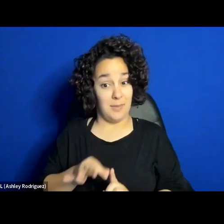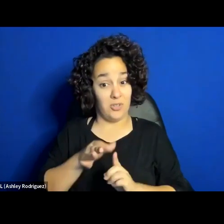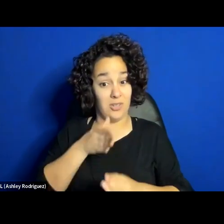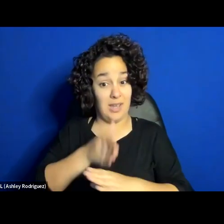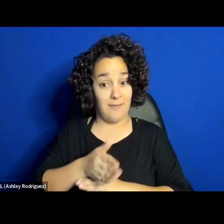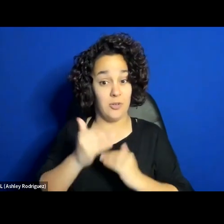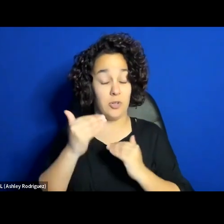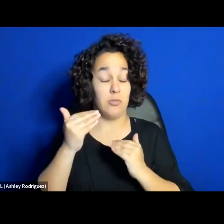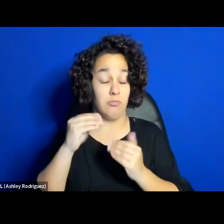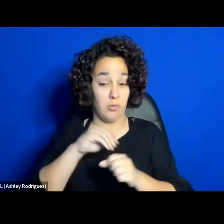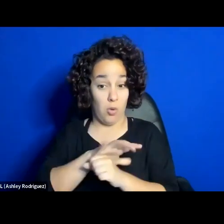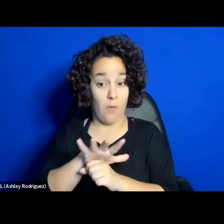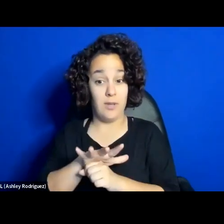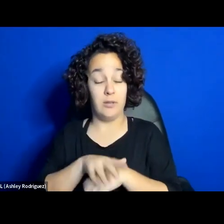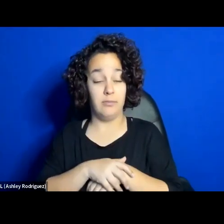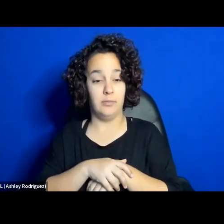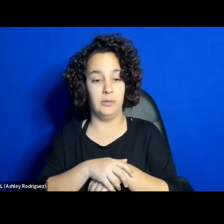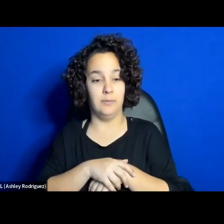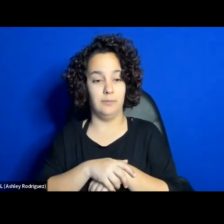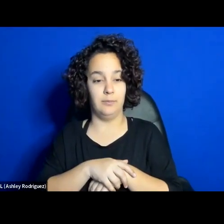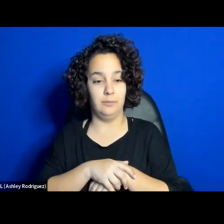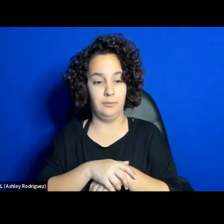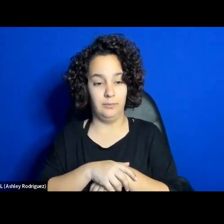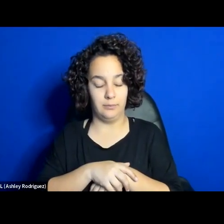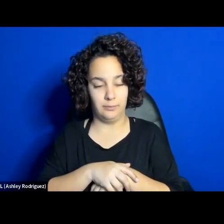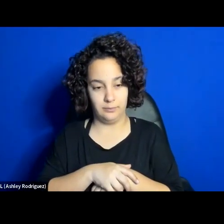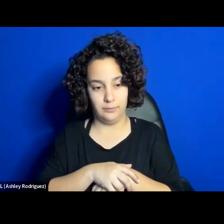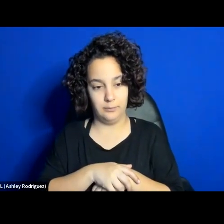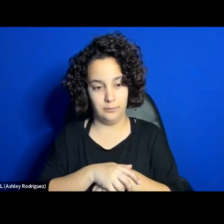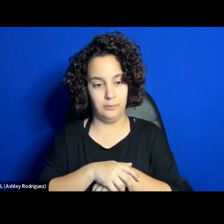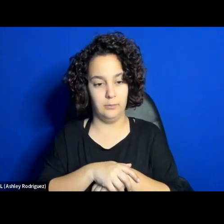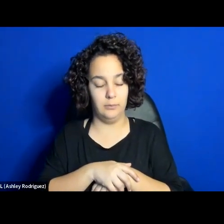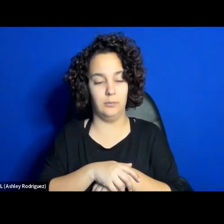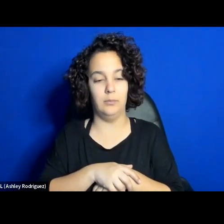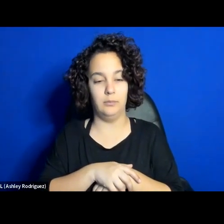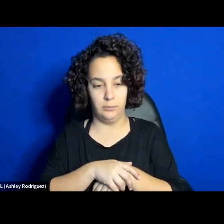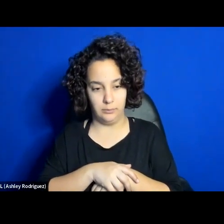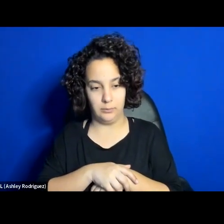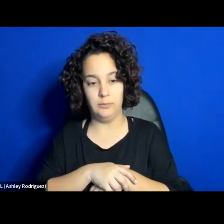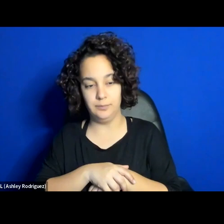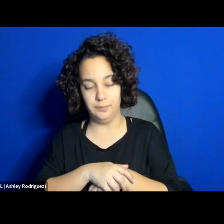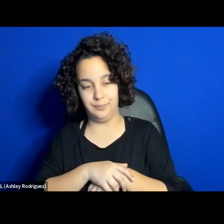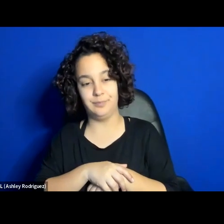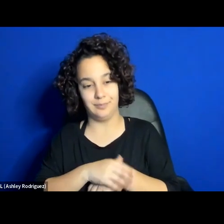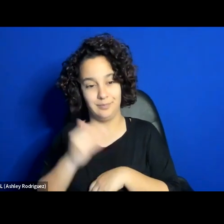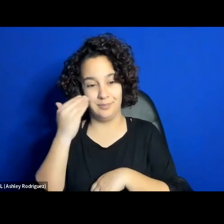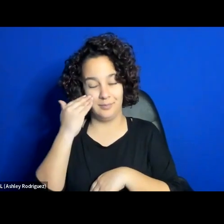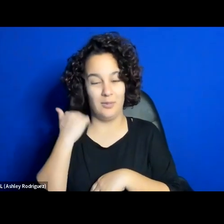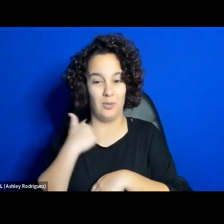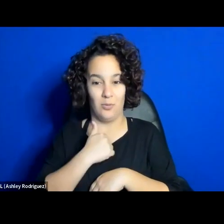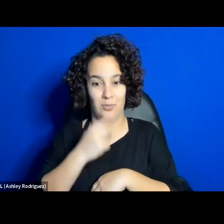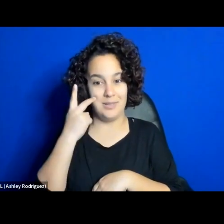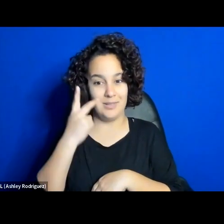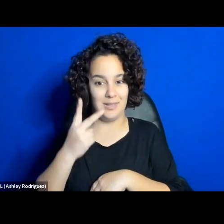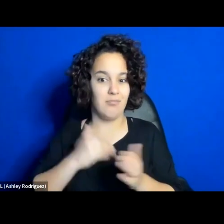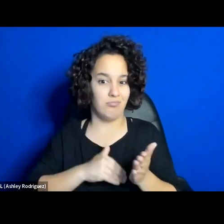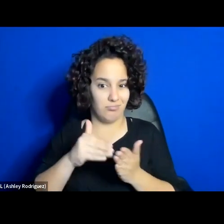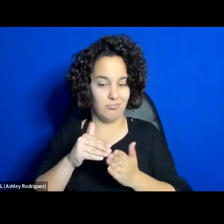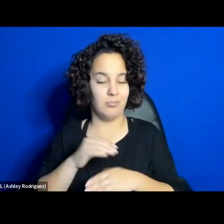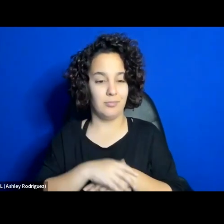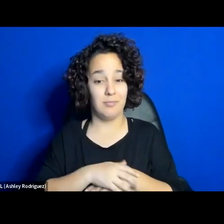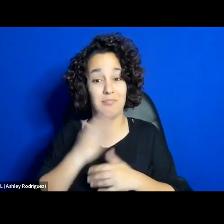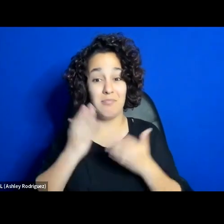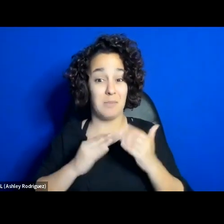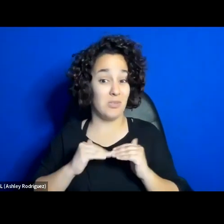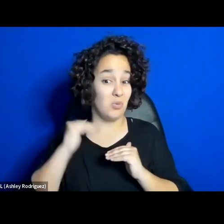expectations of a theatre to be, that is, as I said, so much enmeshed in all these systems of control and limitation. Maybe it's too